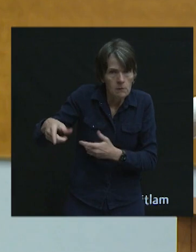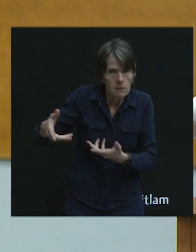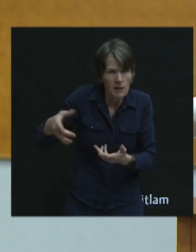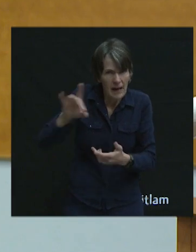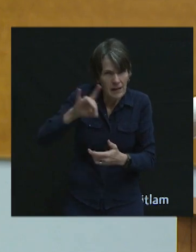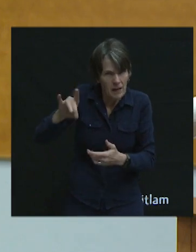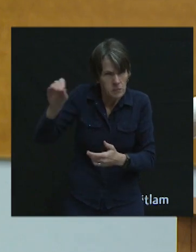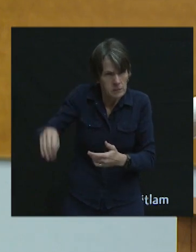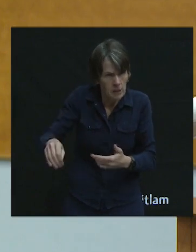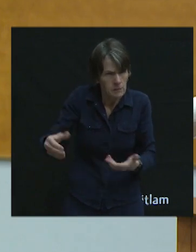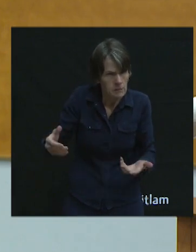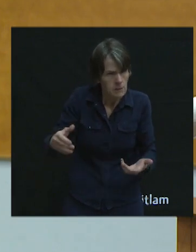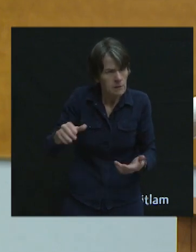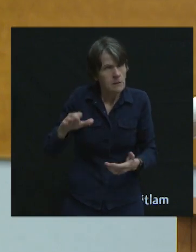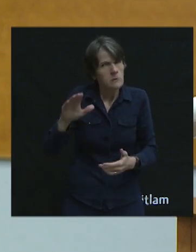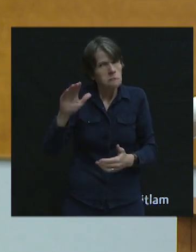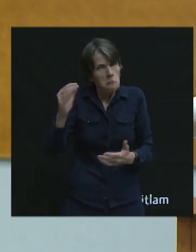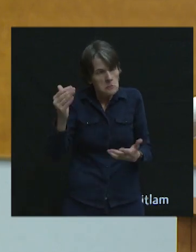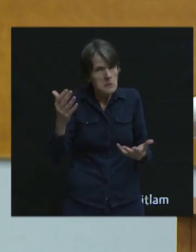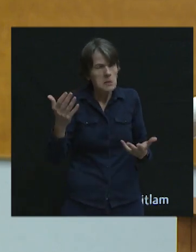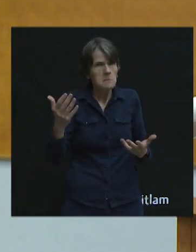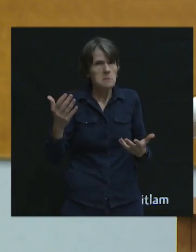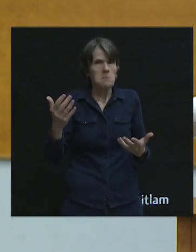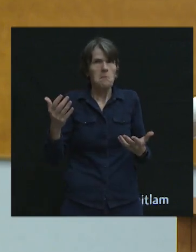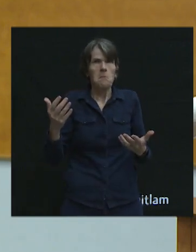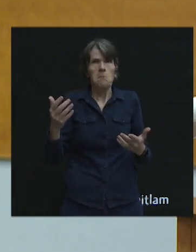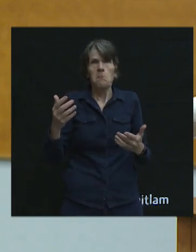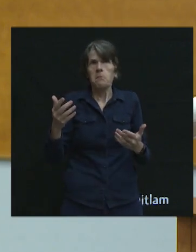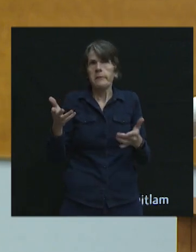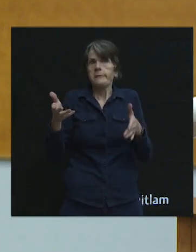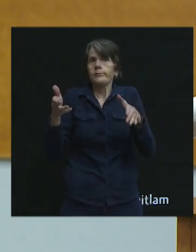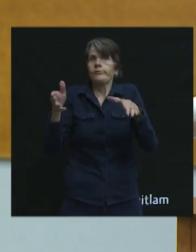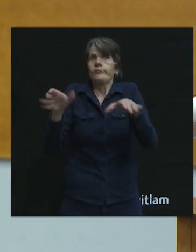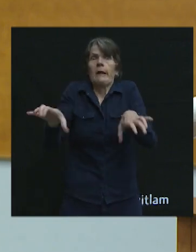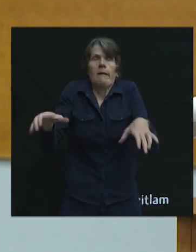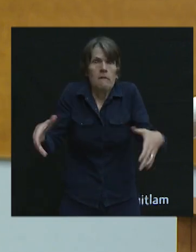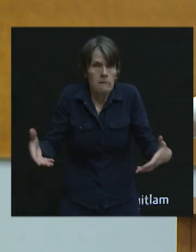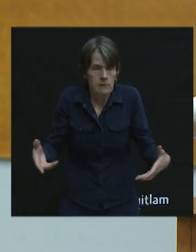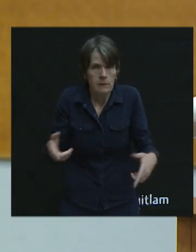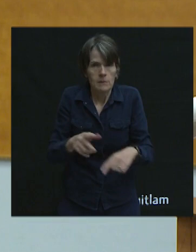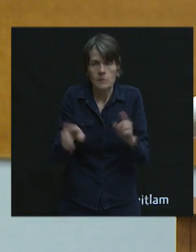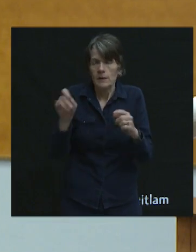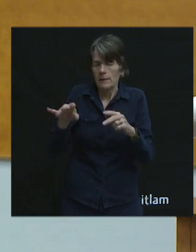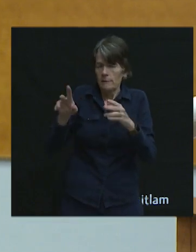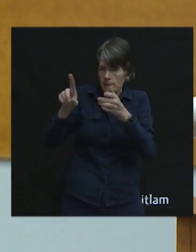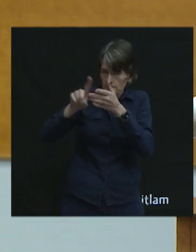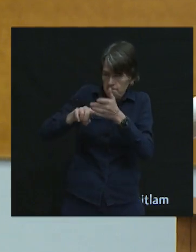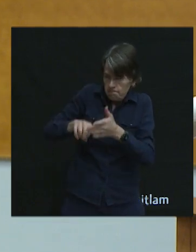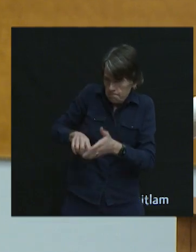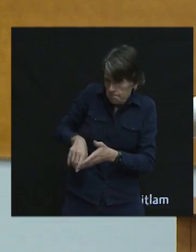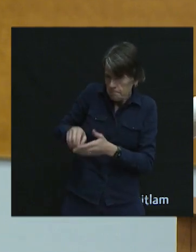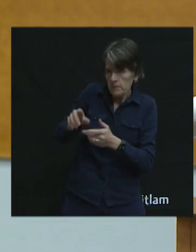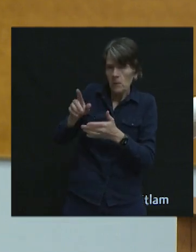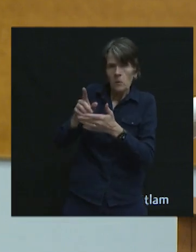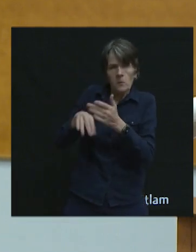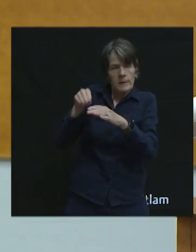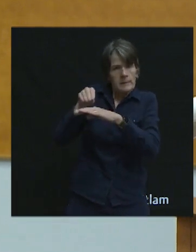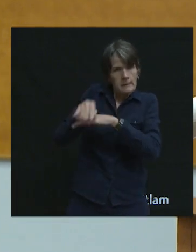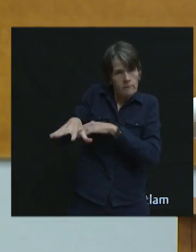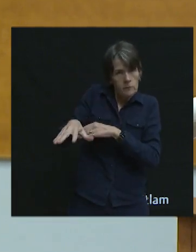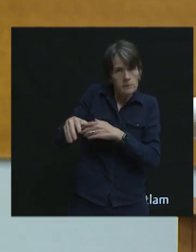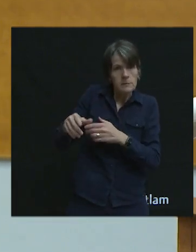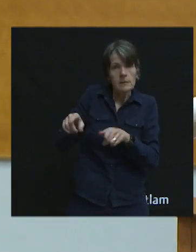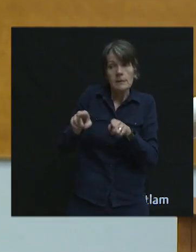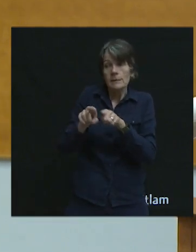appears to be probabilistic or really by random chance, but if you look at the underlying factors, the same